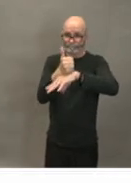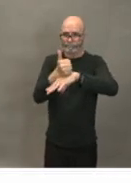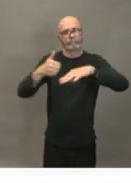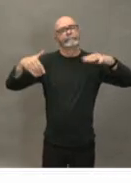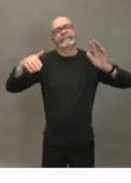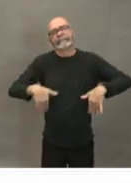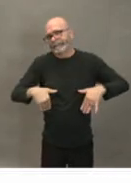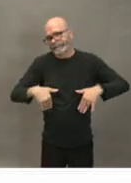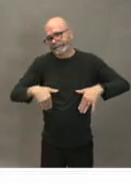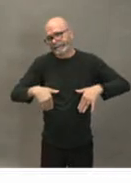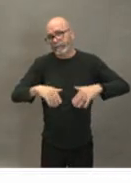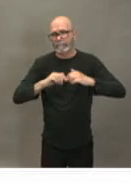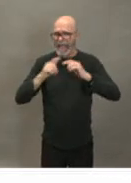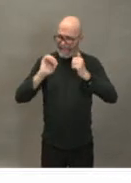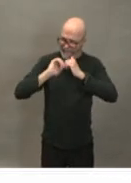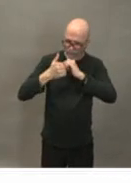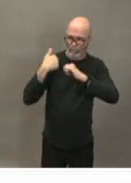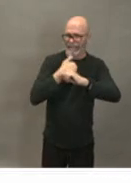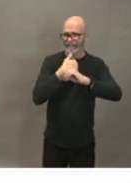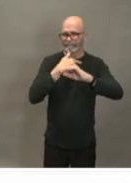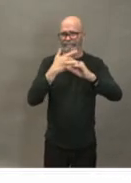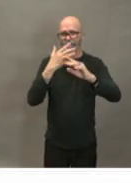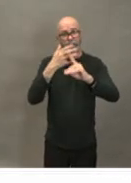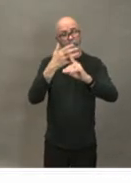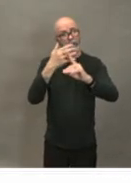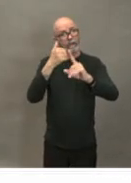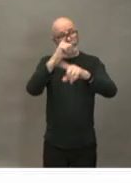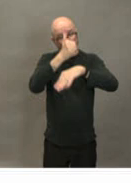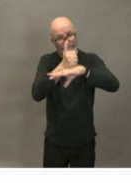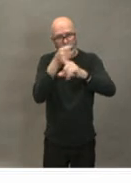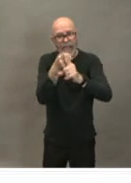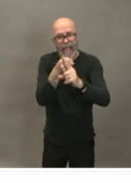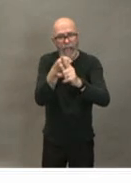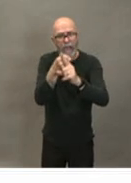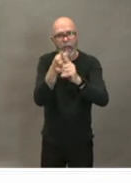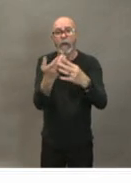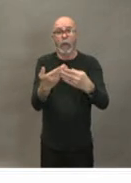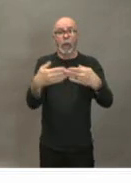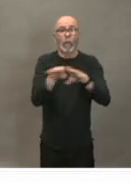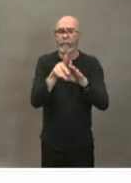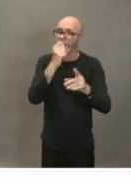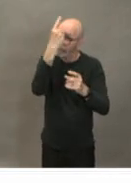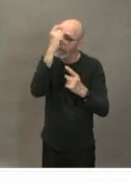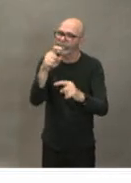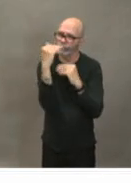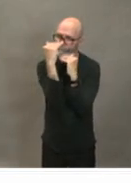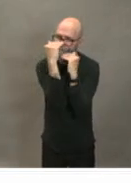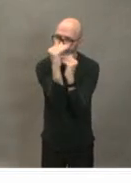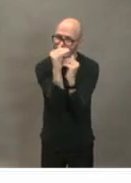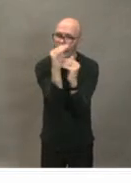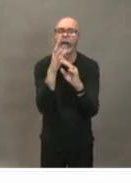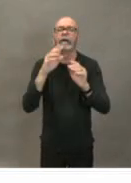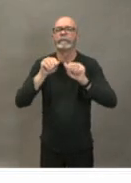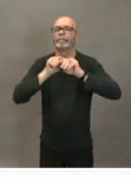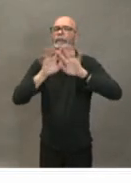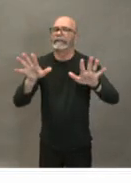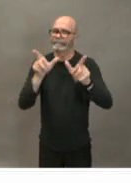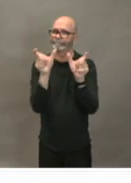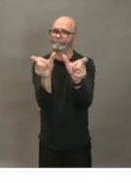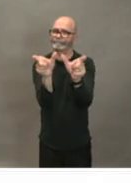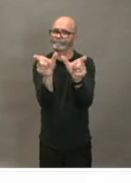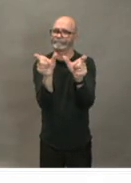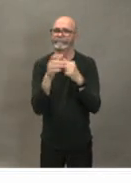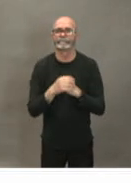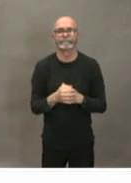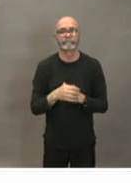what's going to be the impact of an intervention to limit the spread of disease knowing that every time we make a decision like this